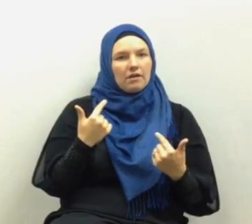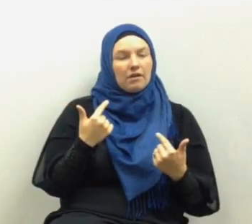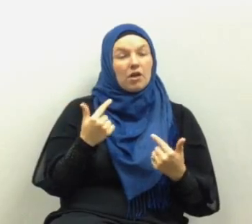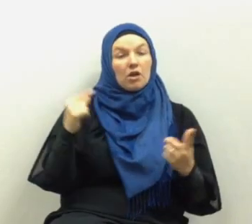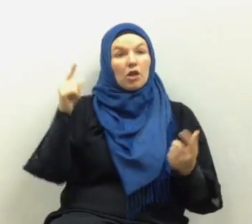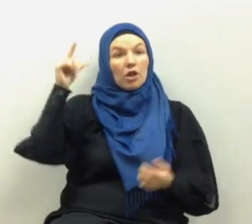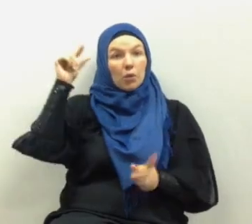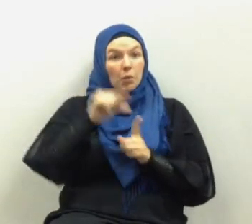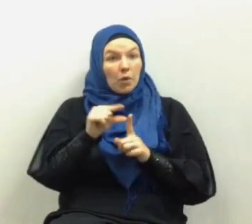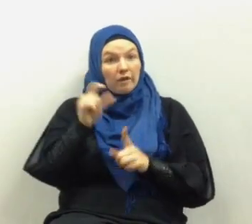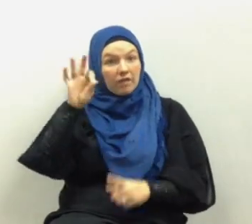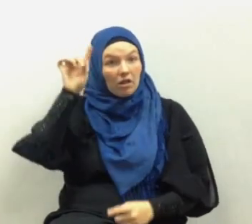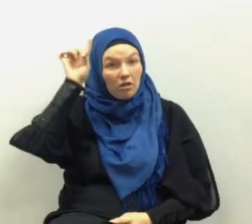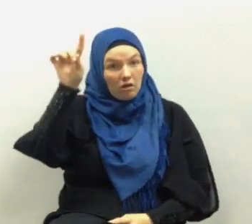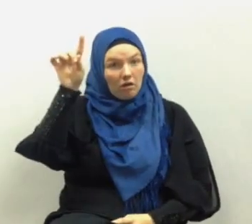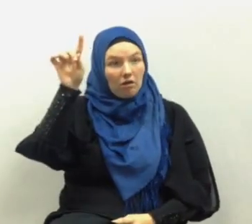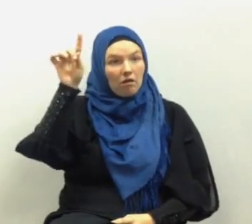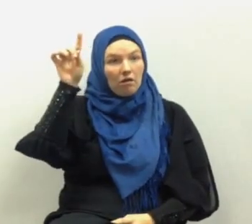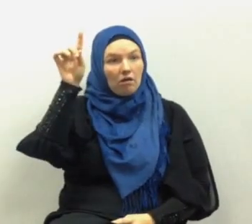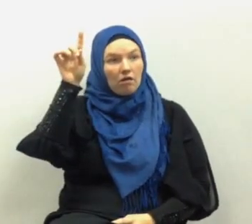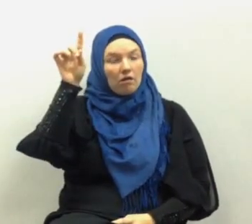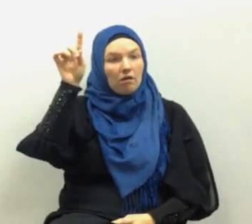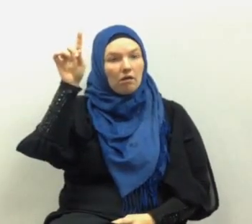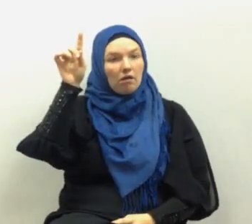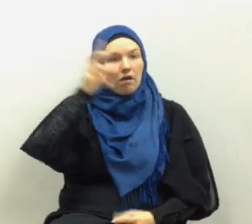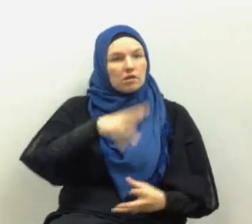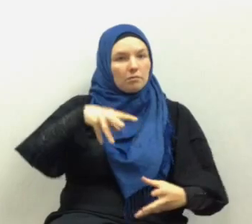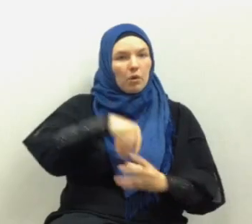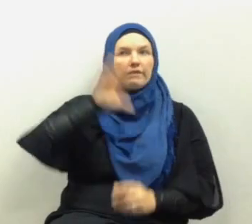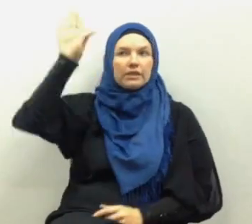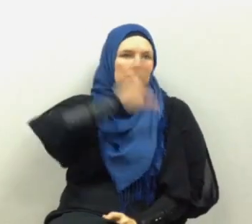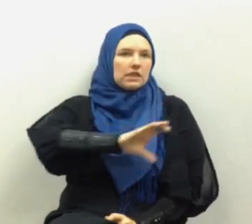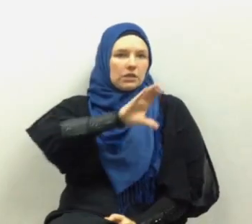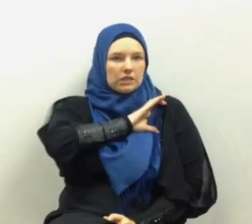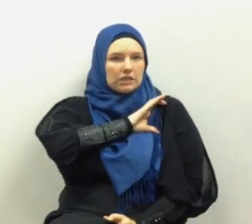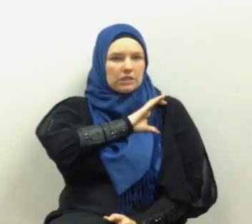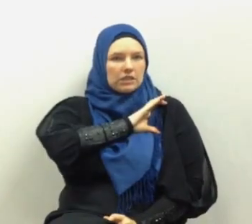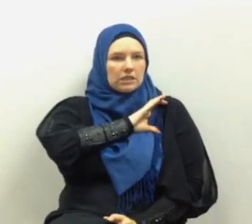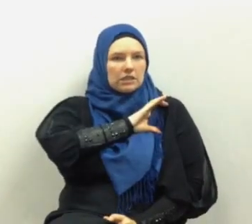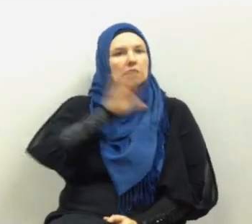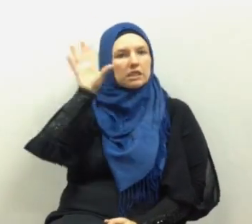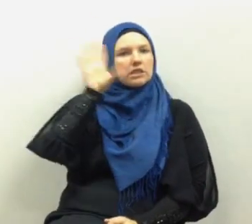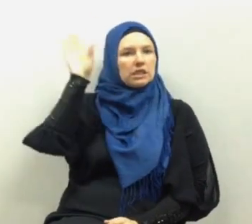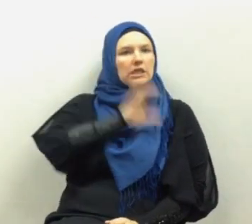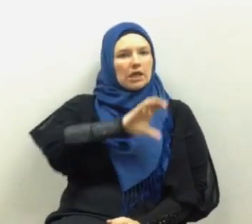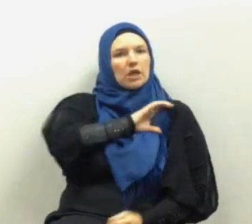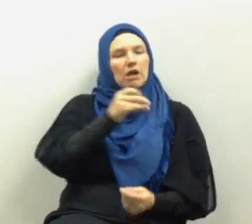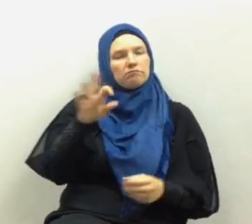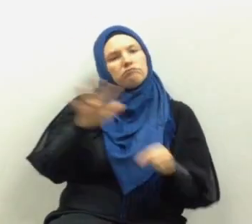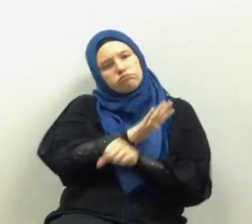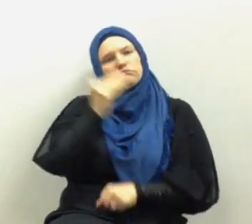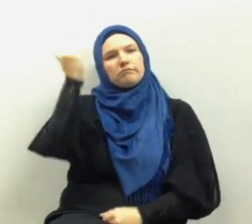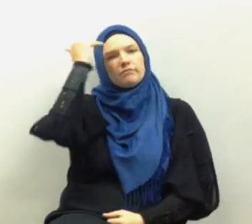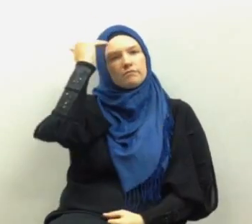the word of Allah has part of his attributes it has the attribute